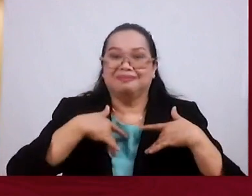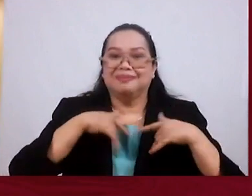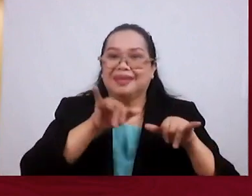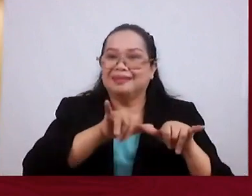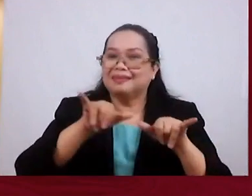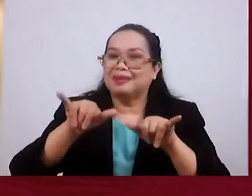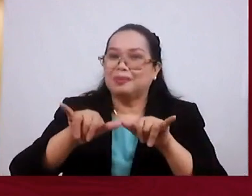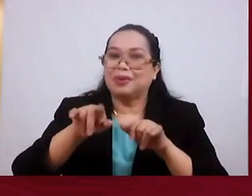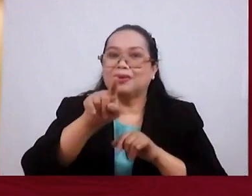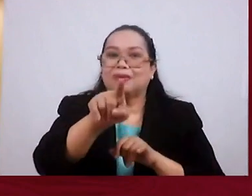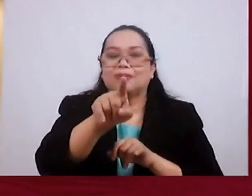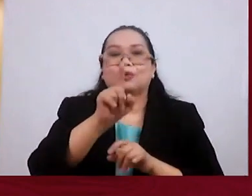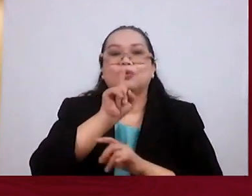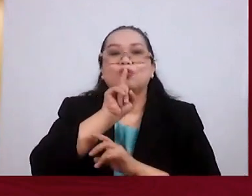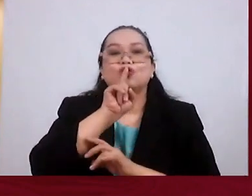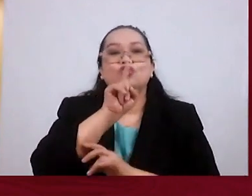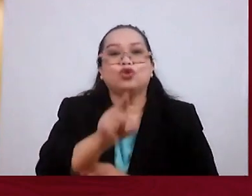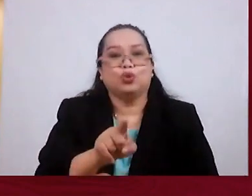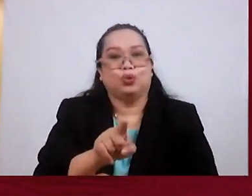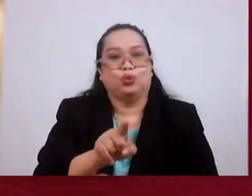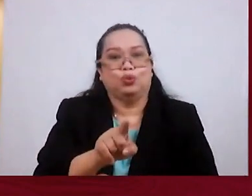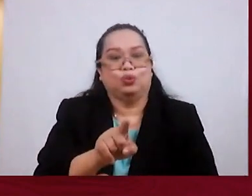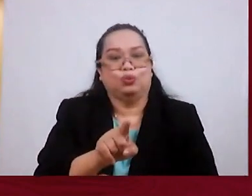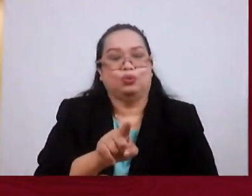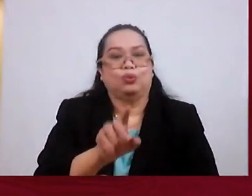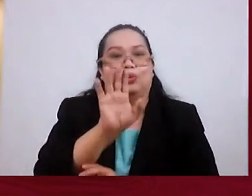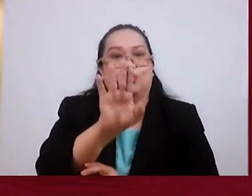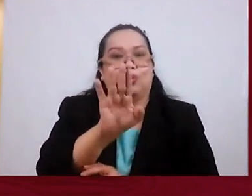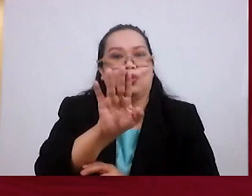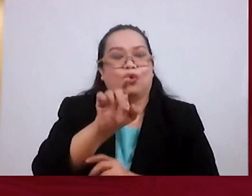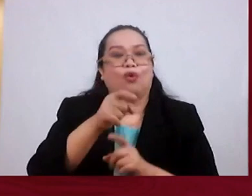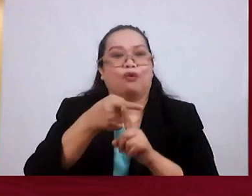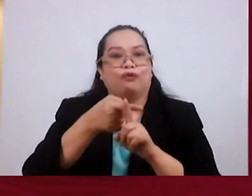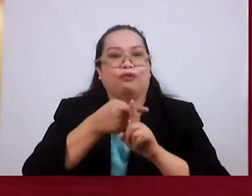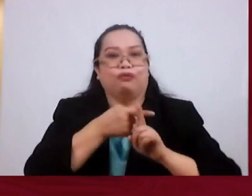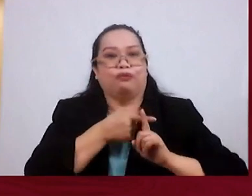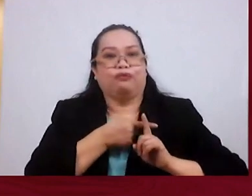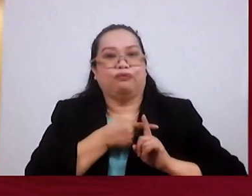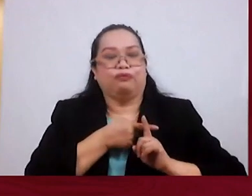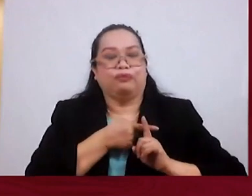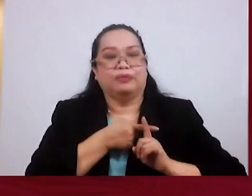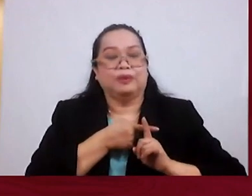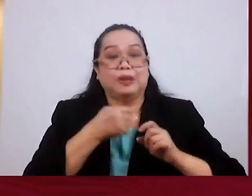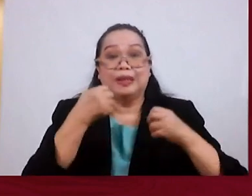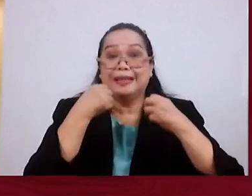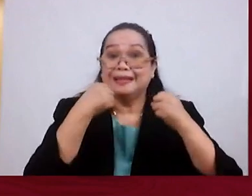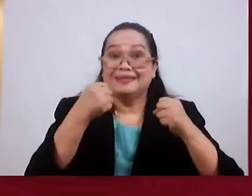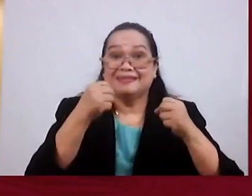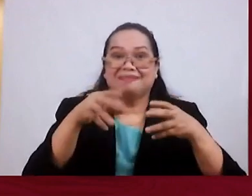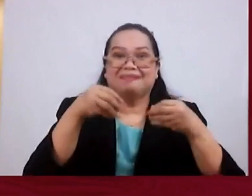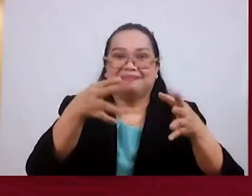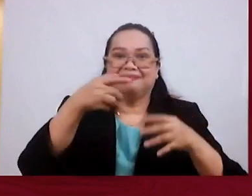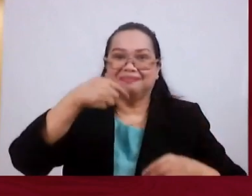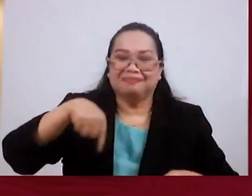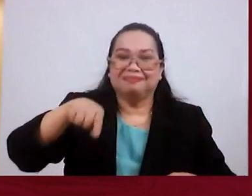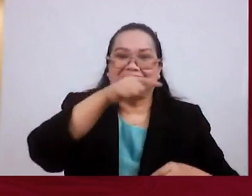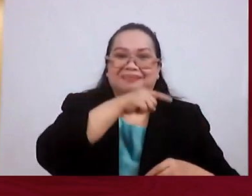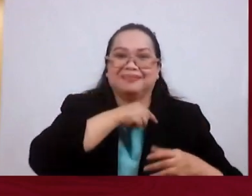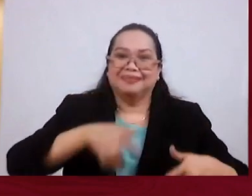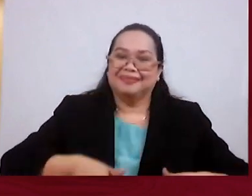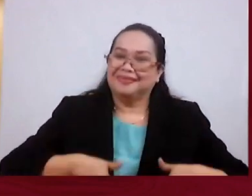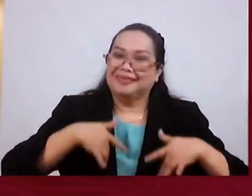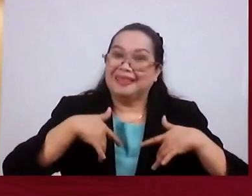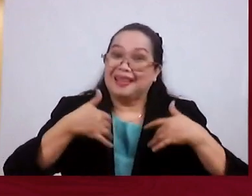Measure Of The Genuineness Of Your Conversion And The Strength It Gives Us To Live In